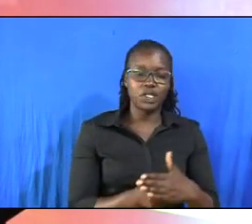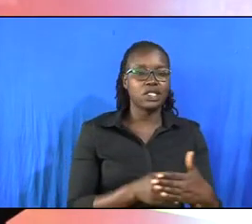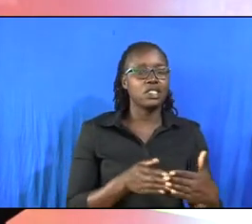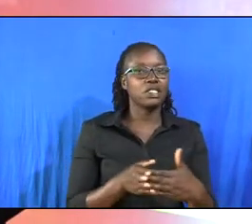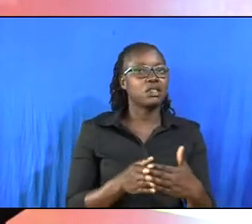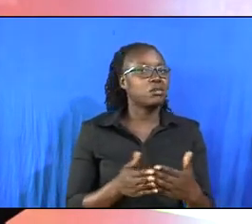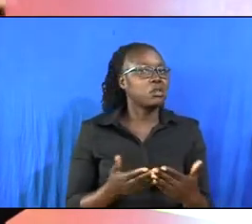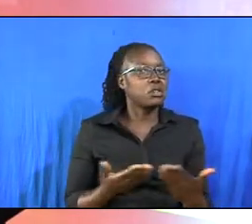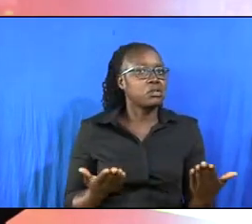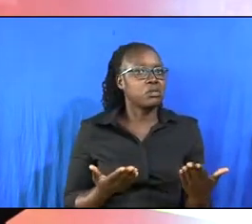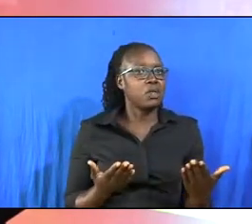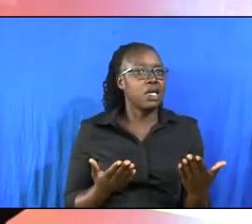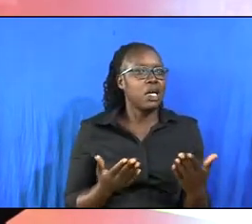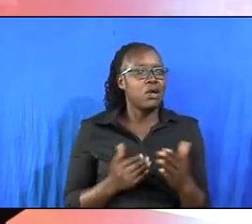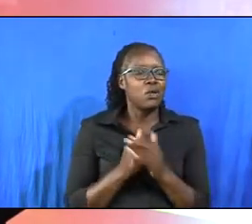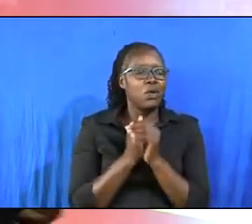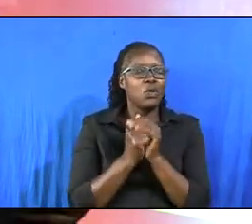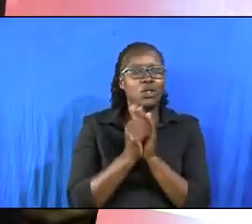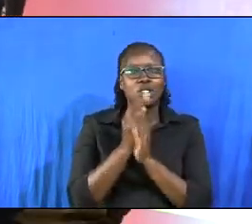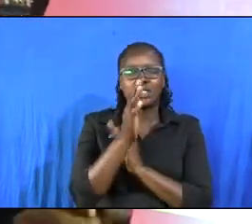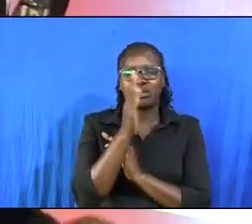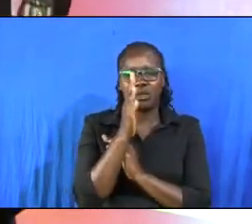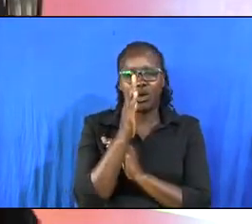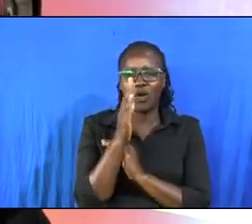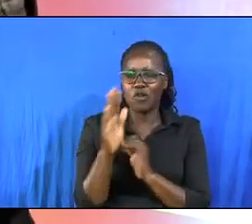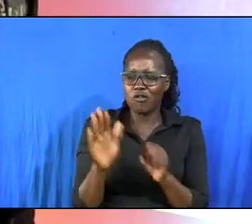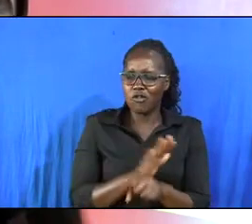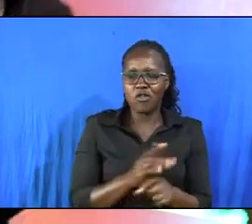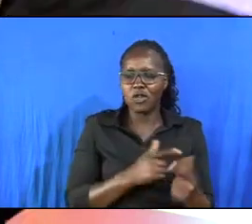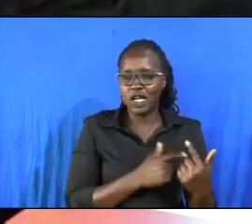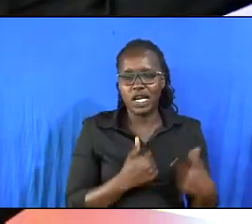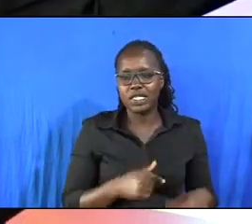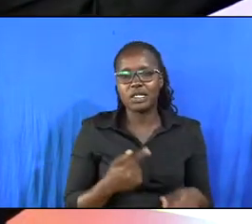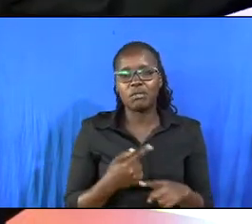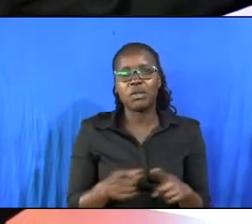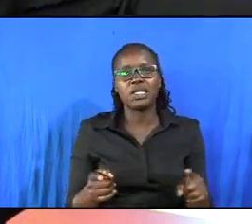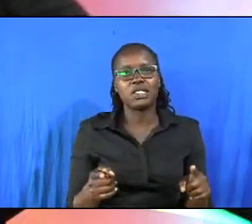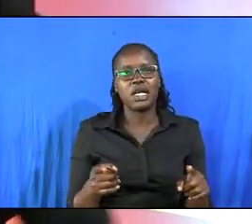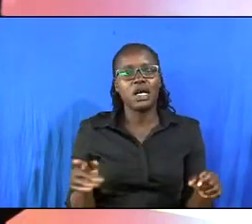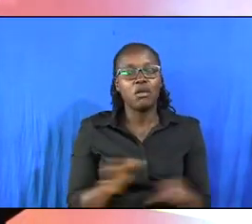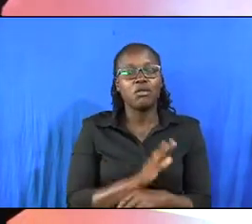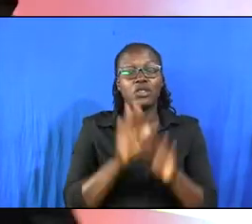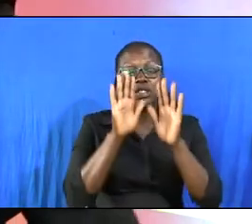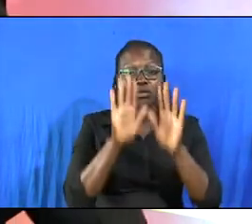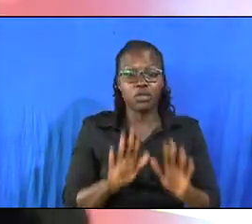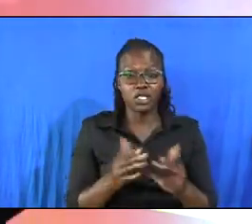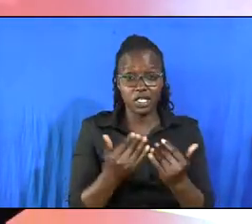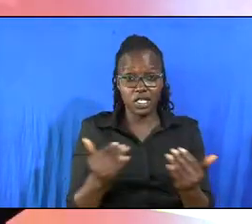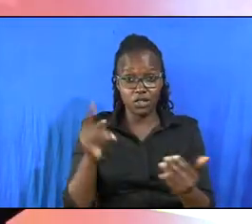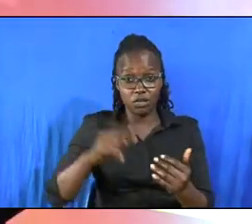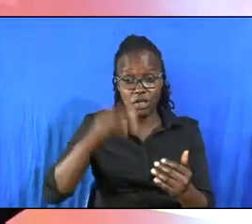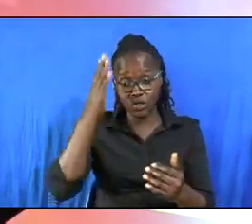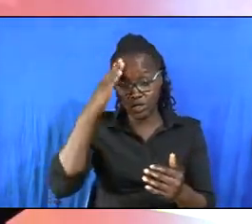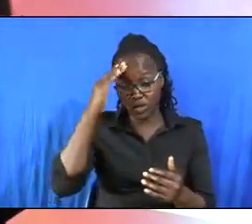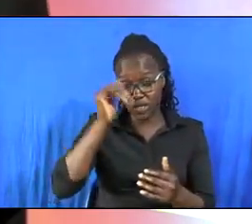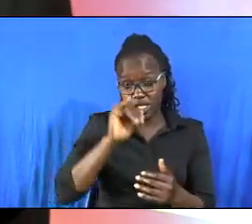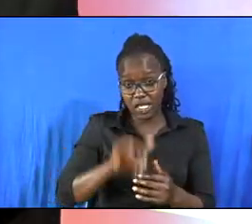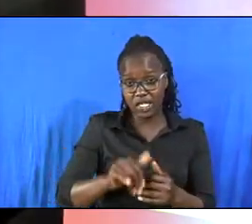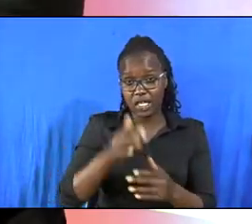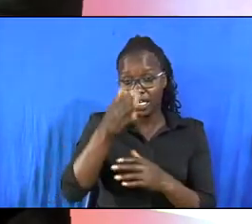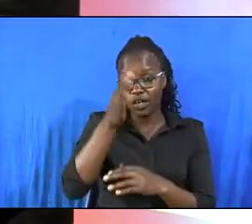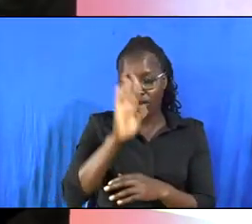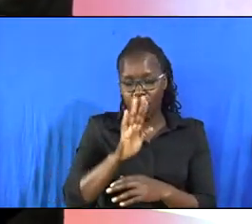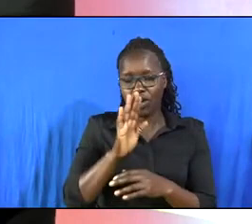corner where we cannot worship god wholeheartedly but the most important thing you must know is that